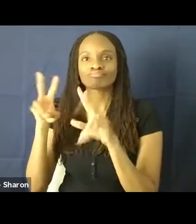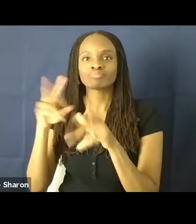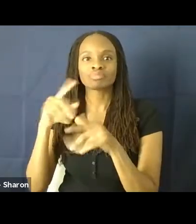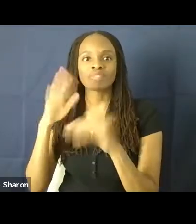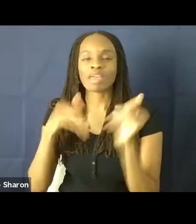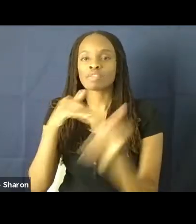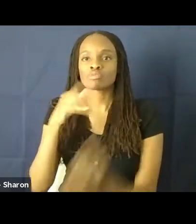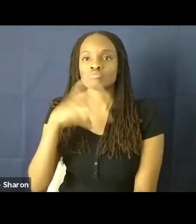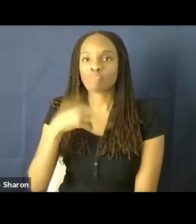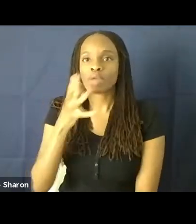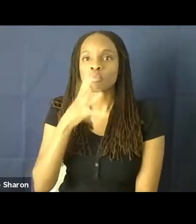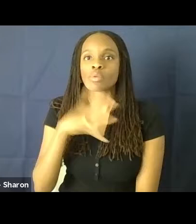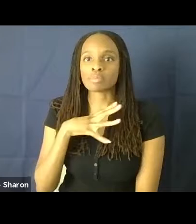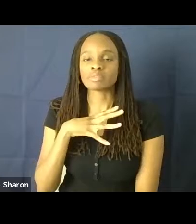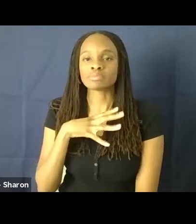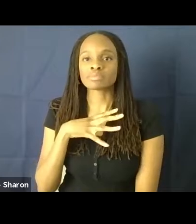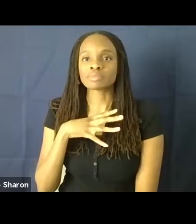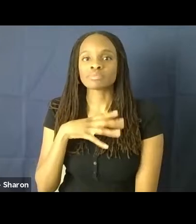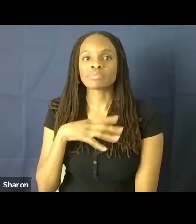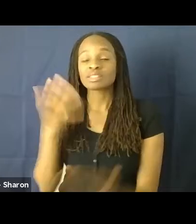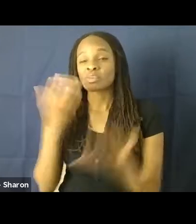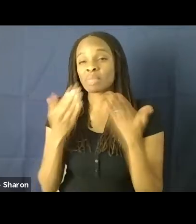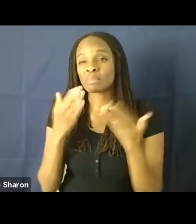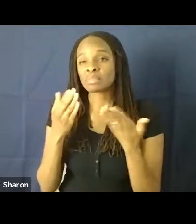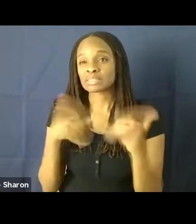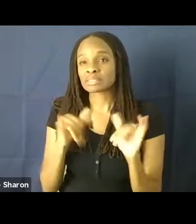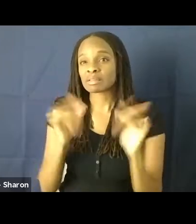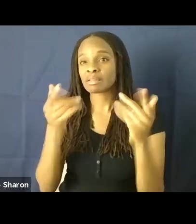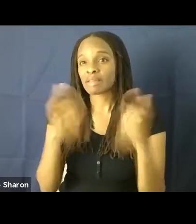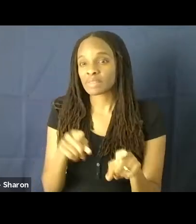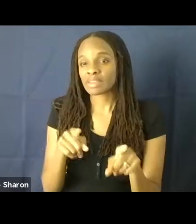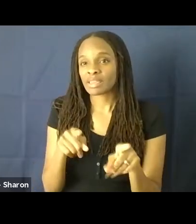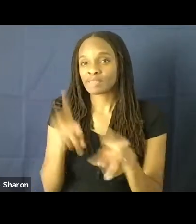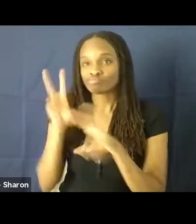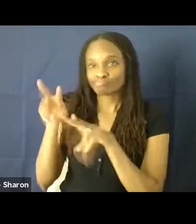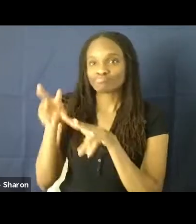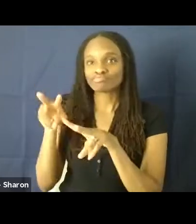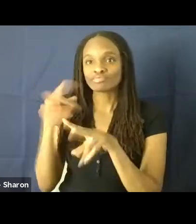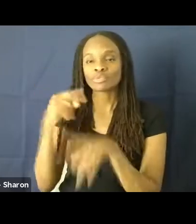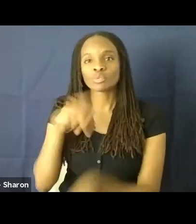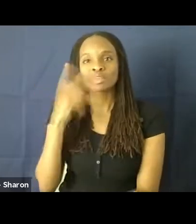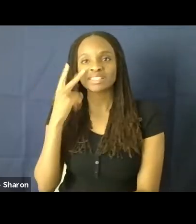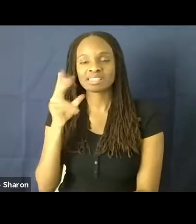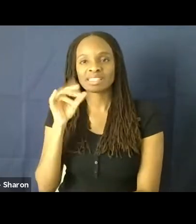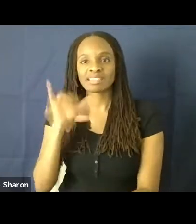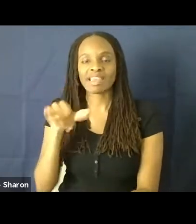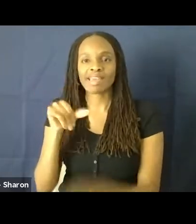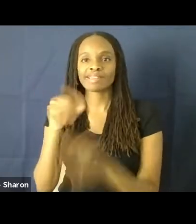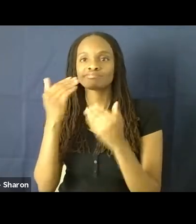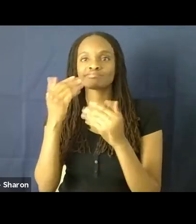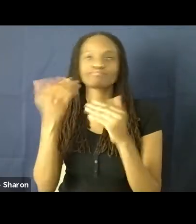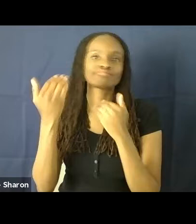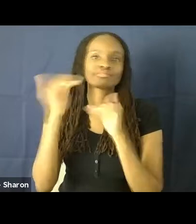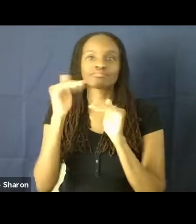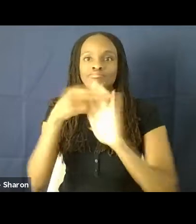So again, these controlling images might still be at play where we still see these stereotypical representations of black women.